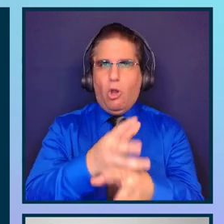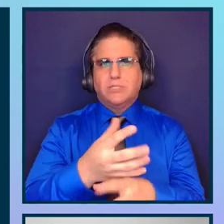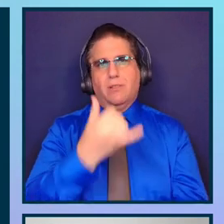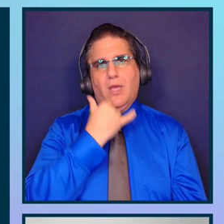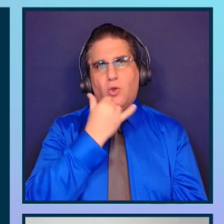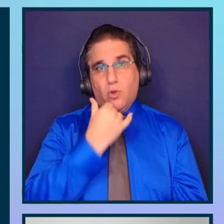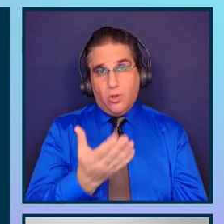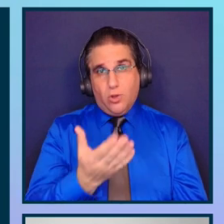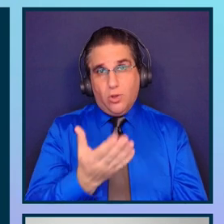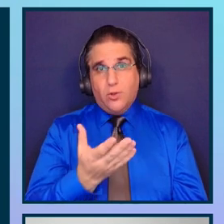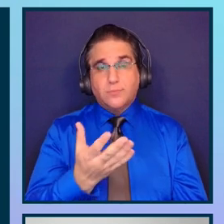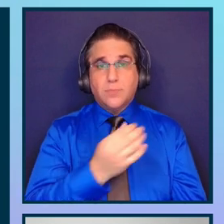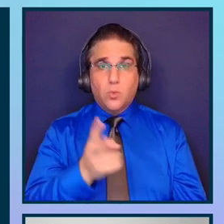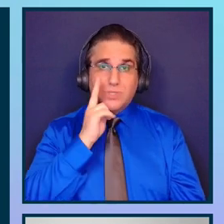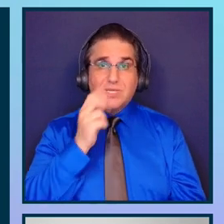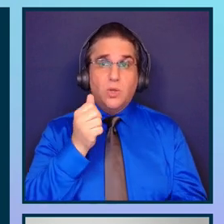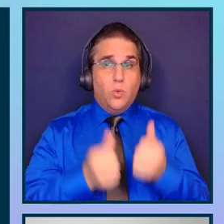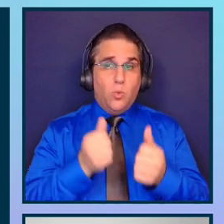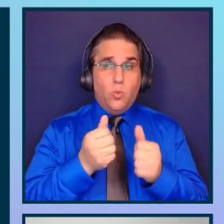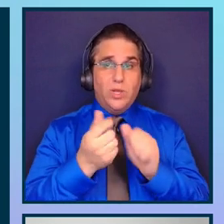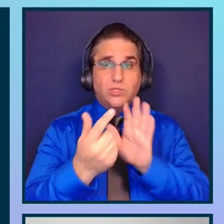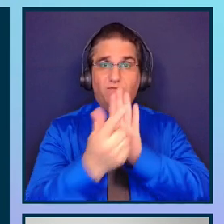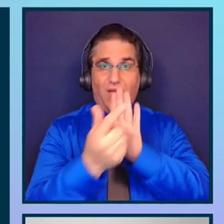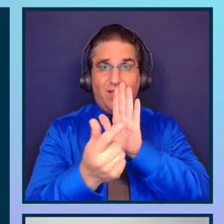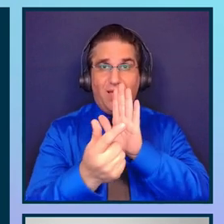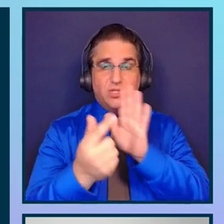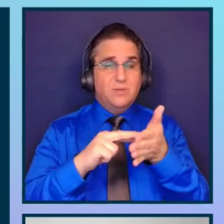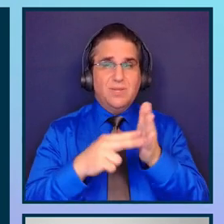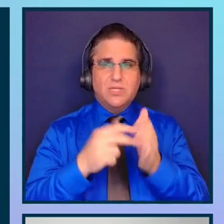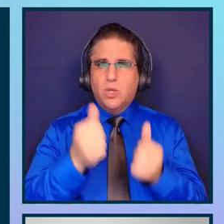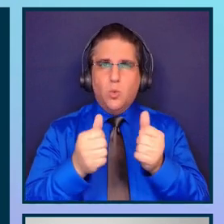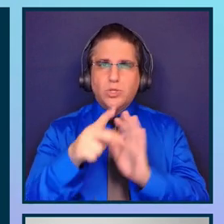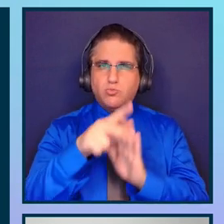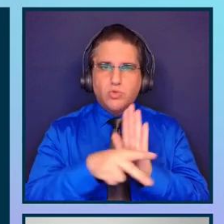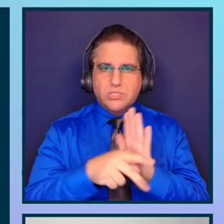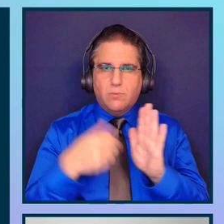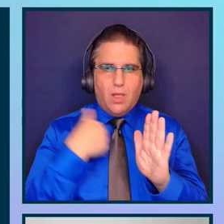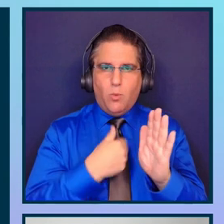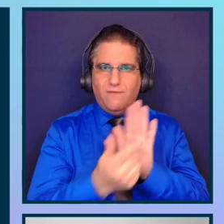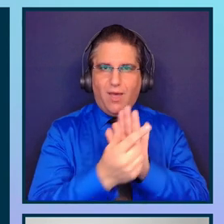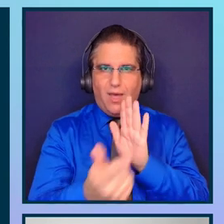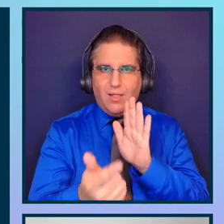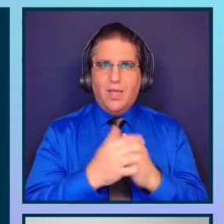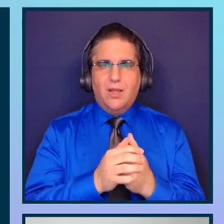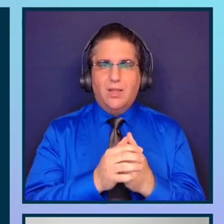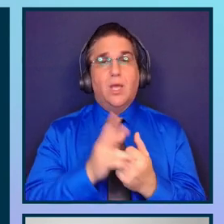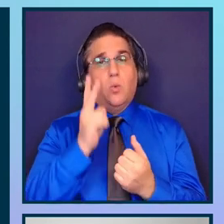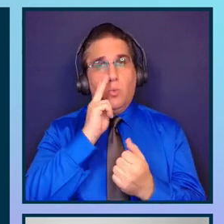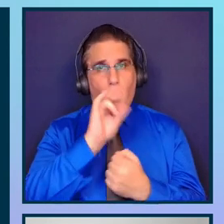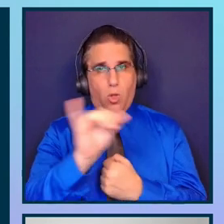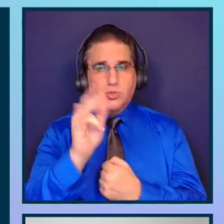going to see which violation. So, what principle are we violating? We're going to see, as well,